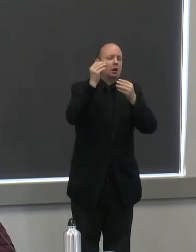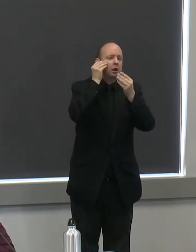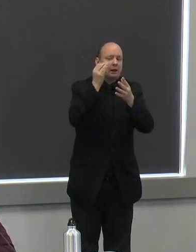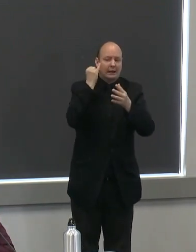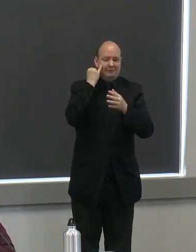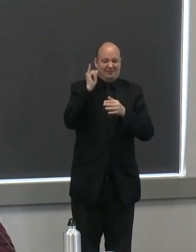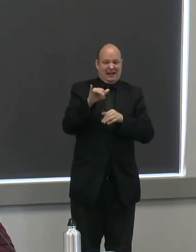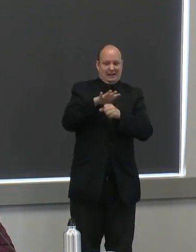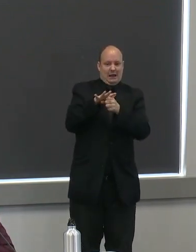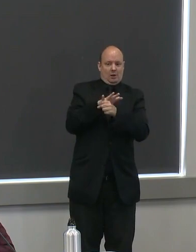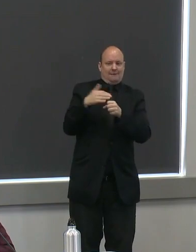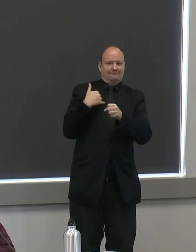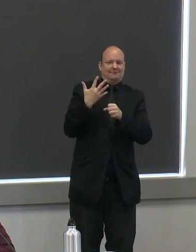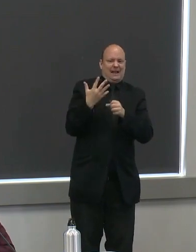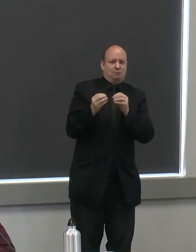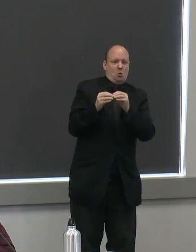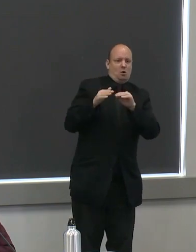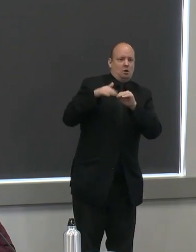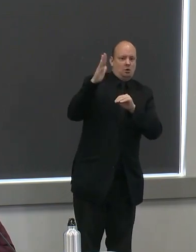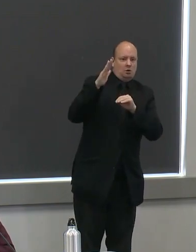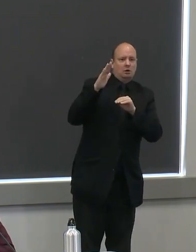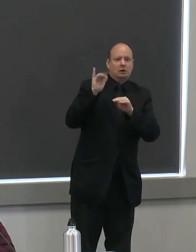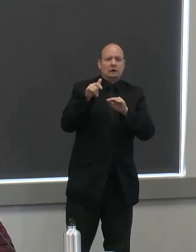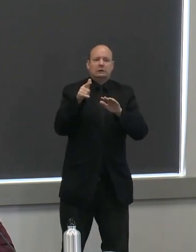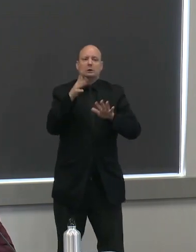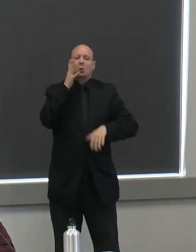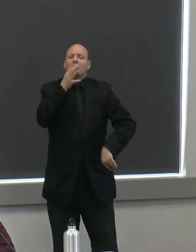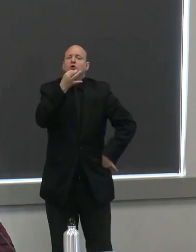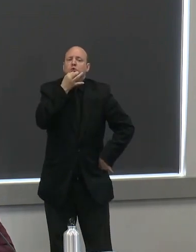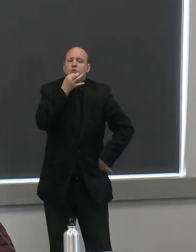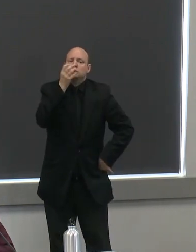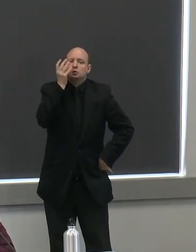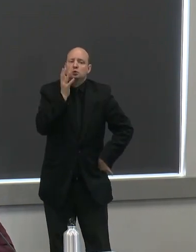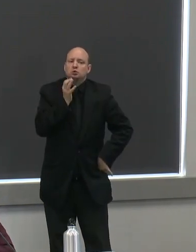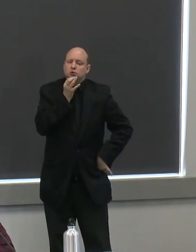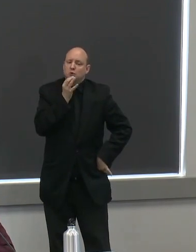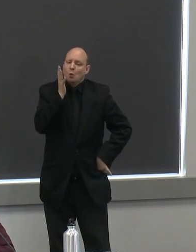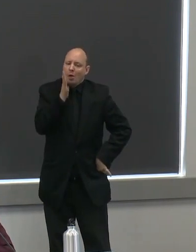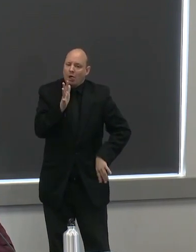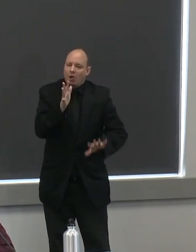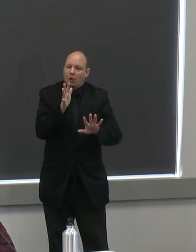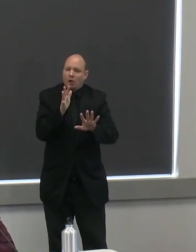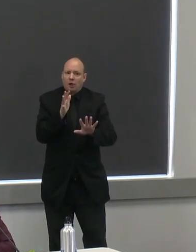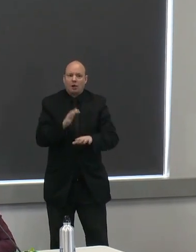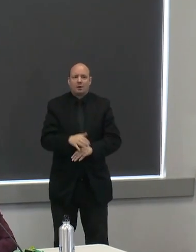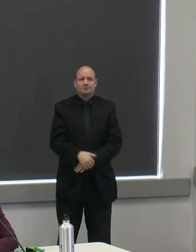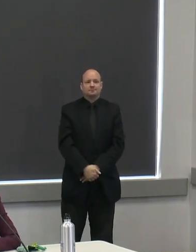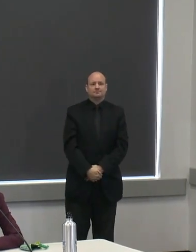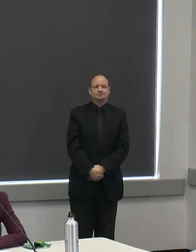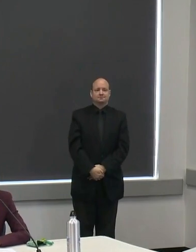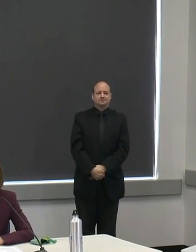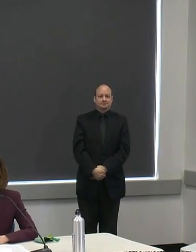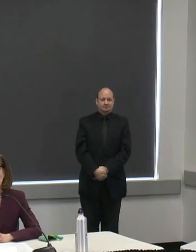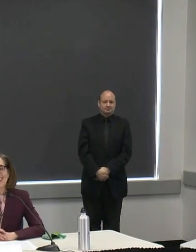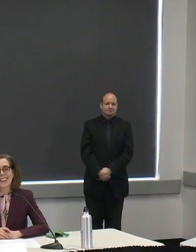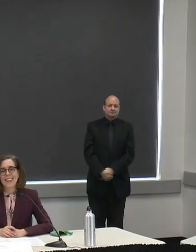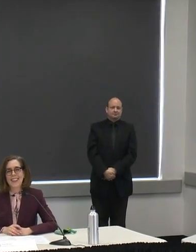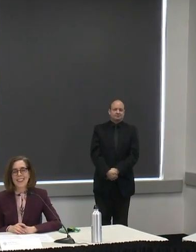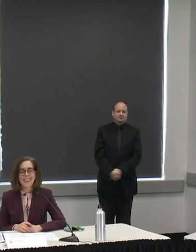not this month lisa we've got soon people in the queue as well so next up we've got adam duvernay from the register guard